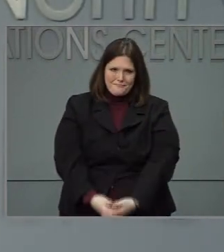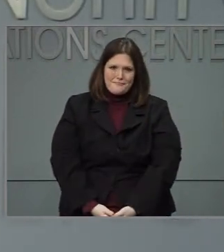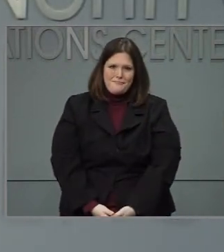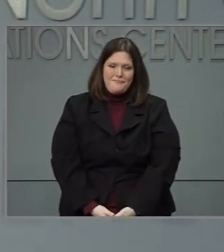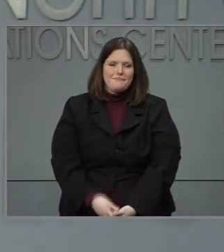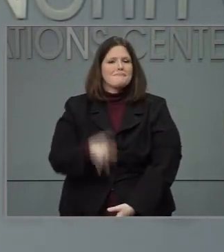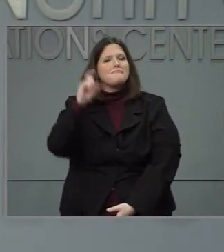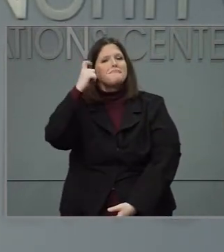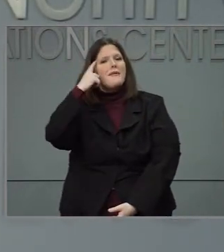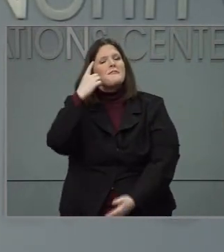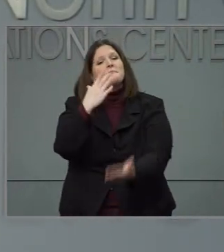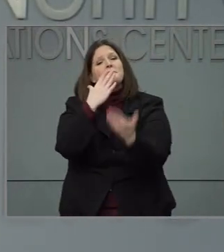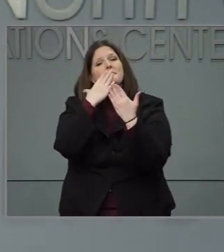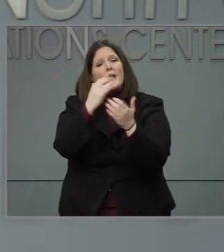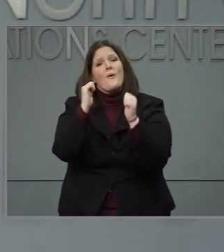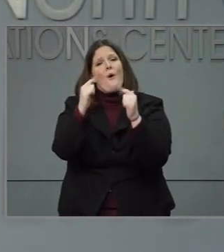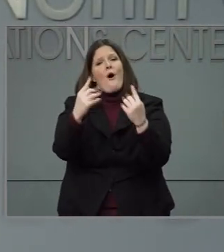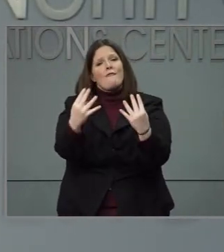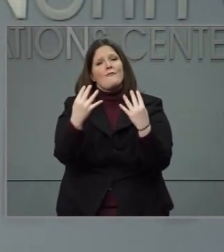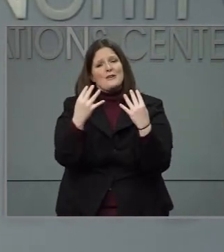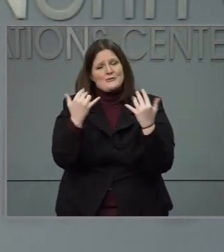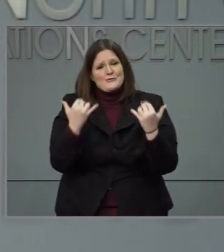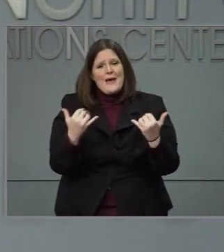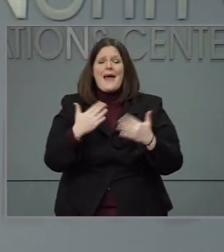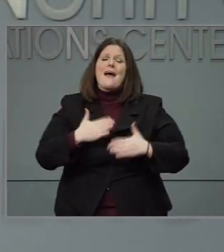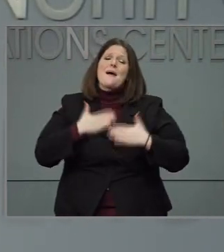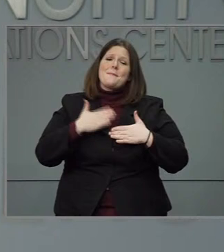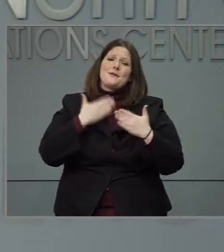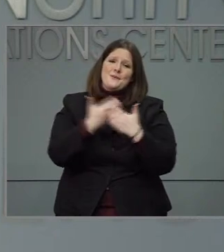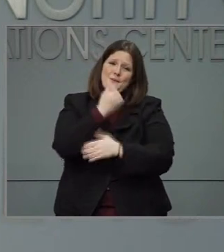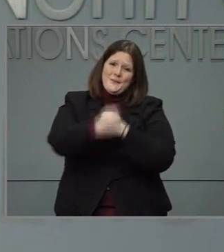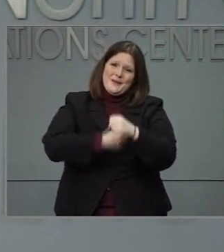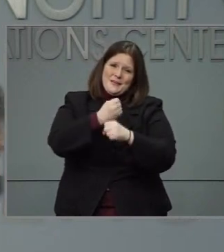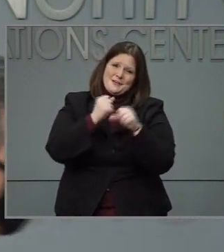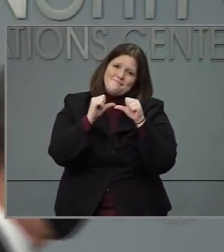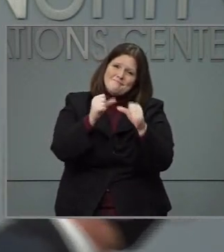Thanks, everybody, for joining us today and have a happy and safe new year.